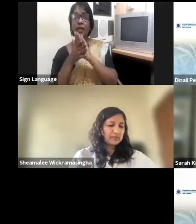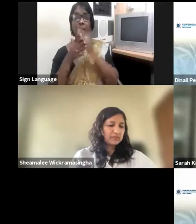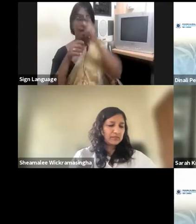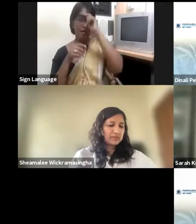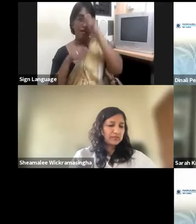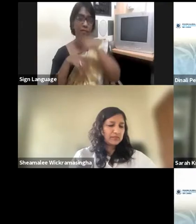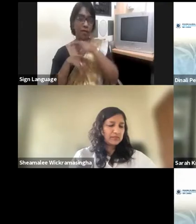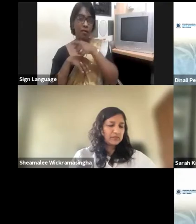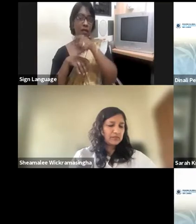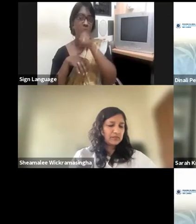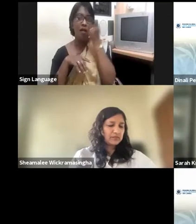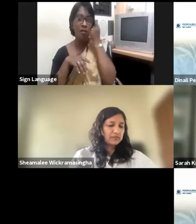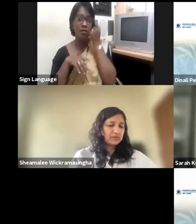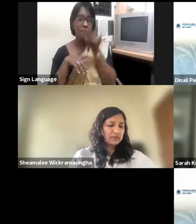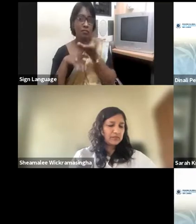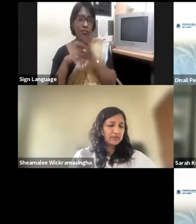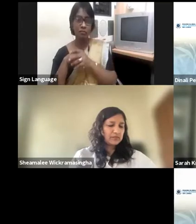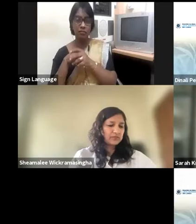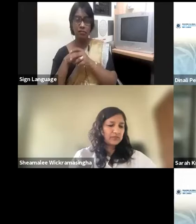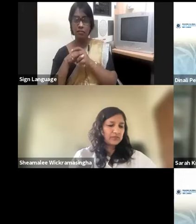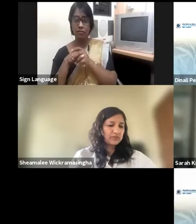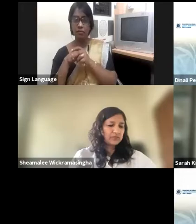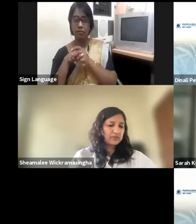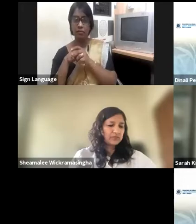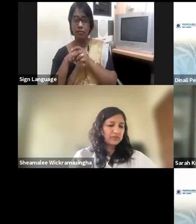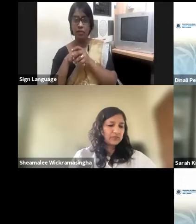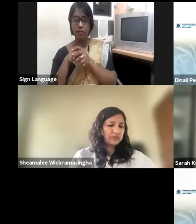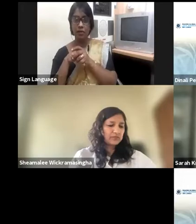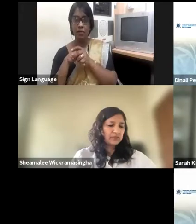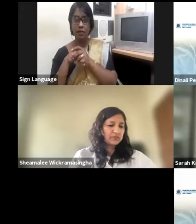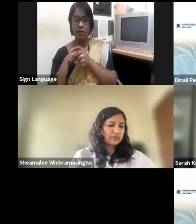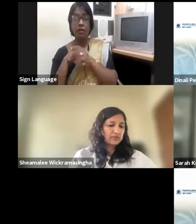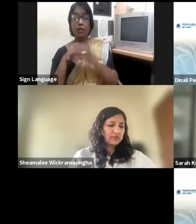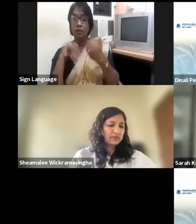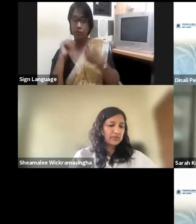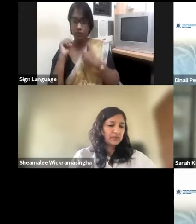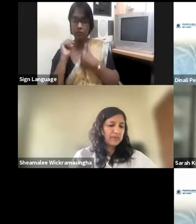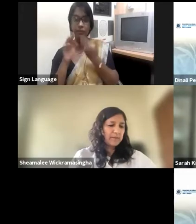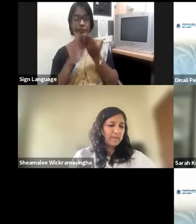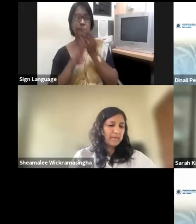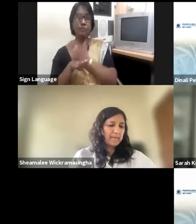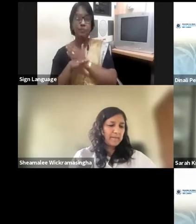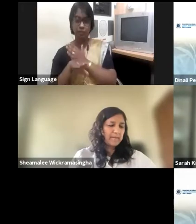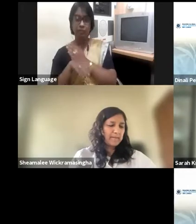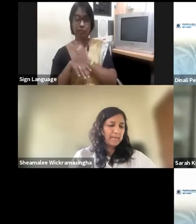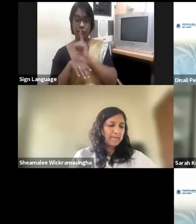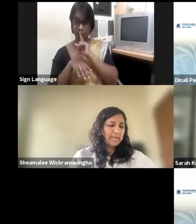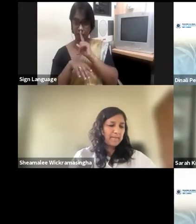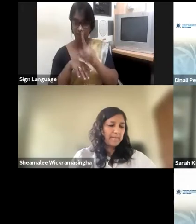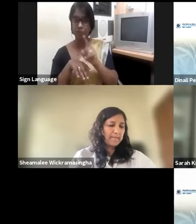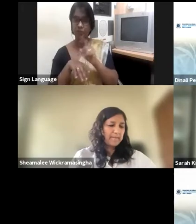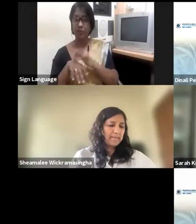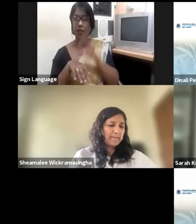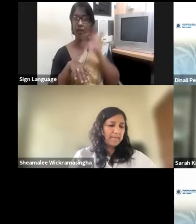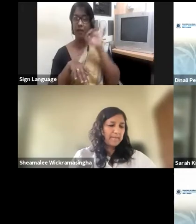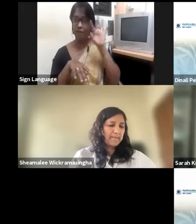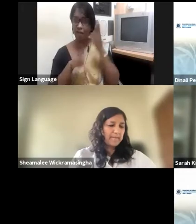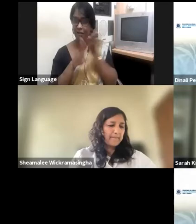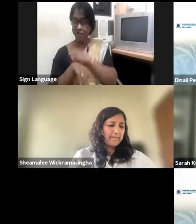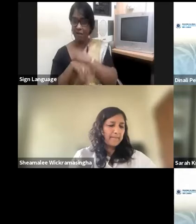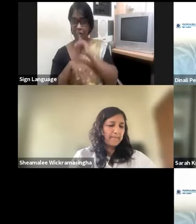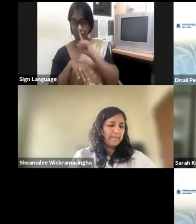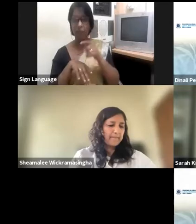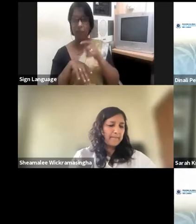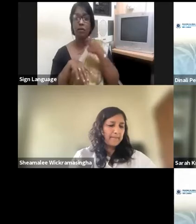think I mentioned a little bit in my earlier five minutes as well. I'd like to see, you know,